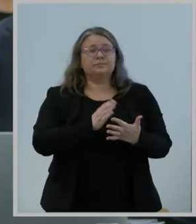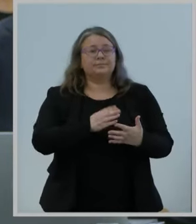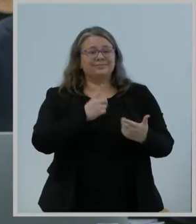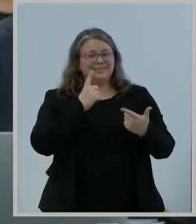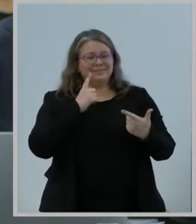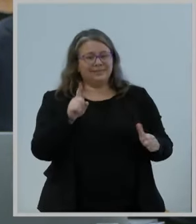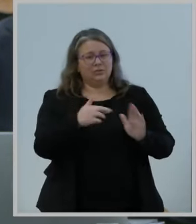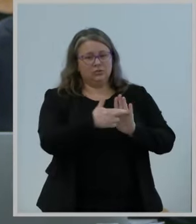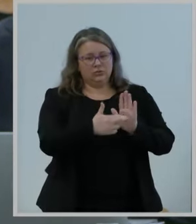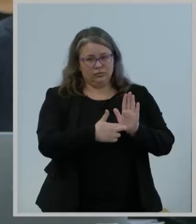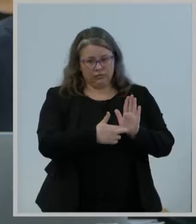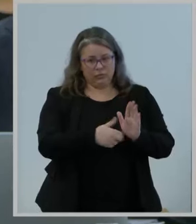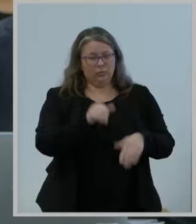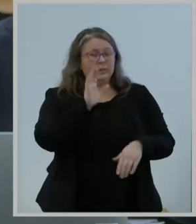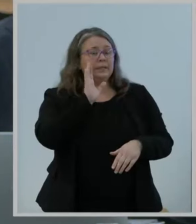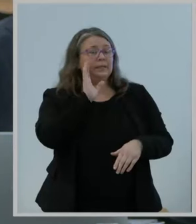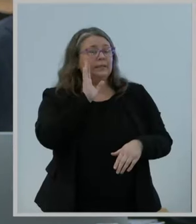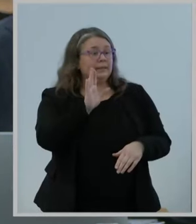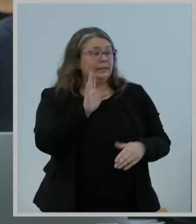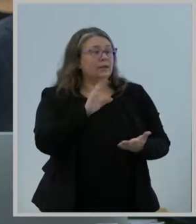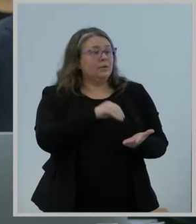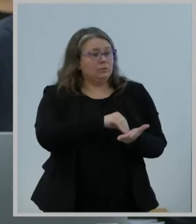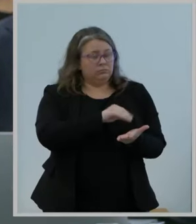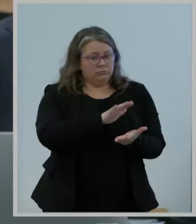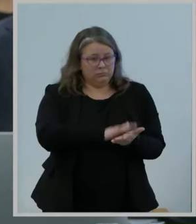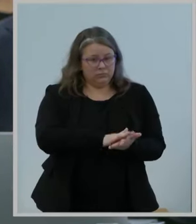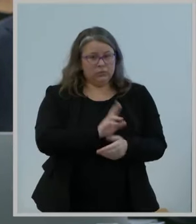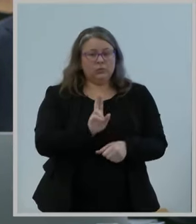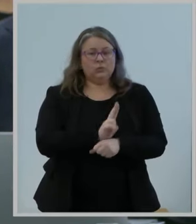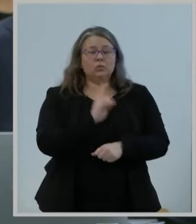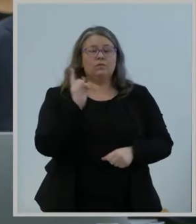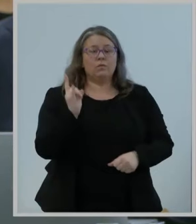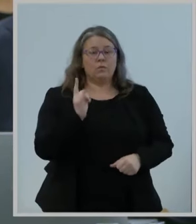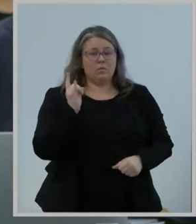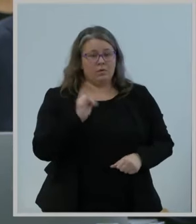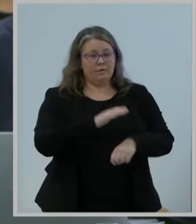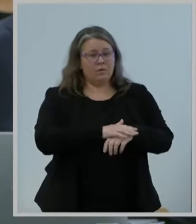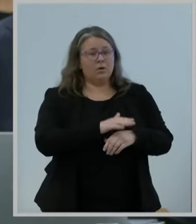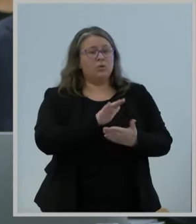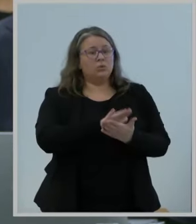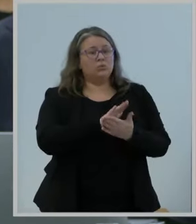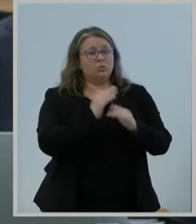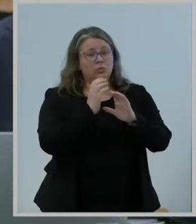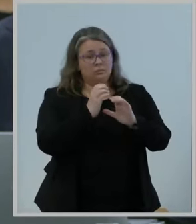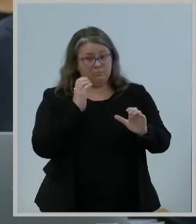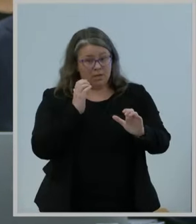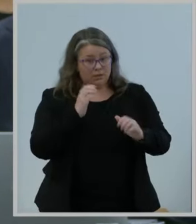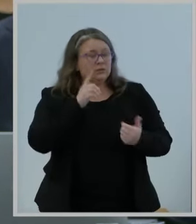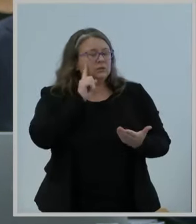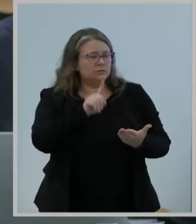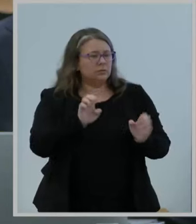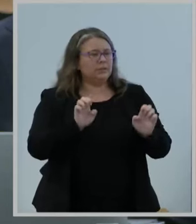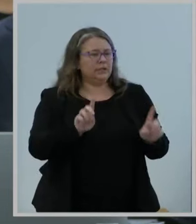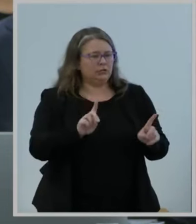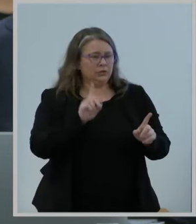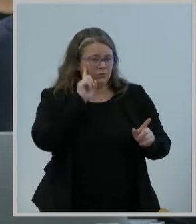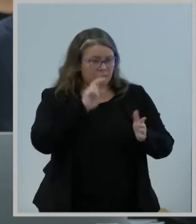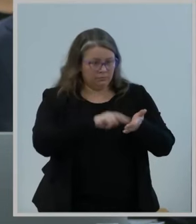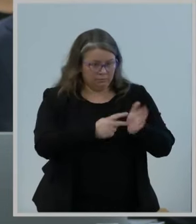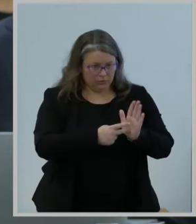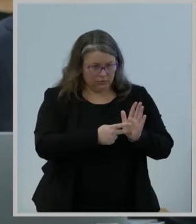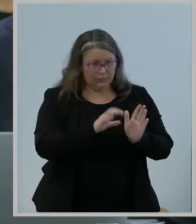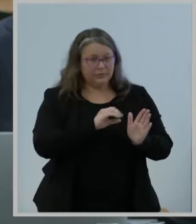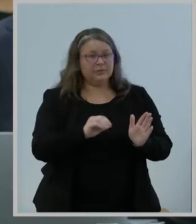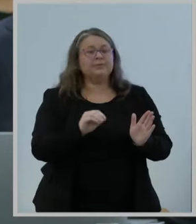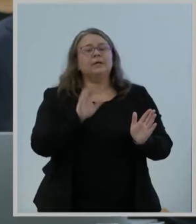use of Wi-Fi on school buses is an educational purpose and the provision of such service is therefore eligible for e-rate funding.